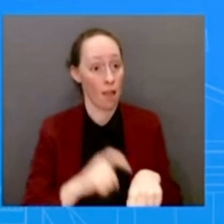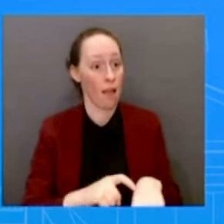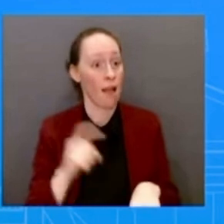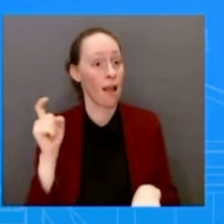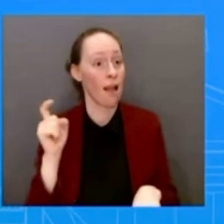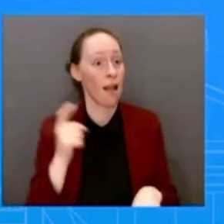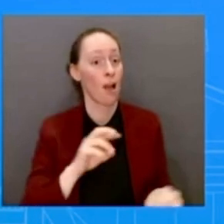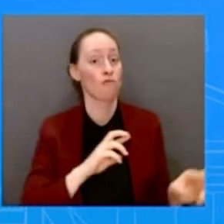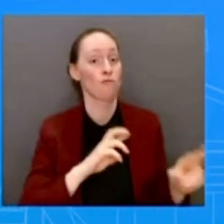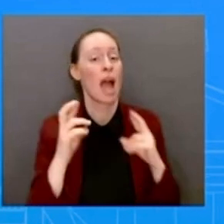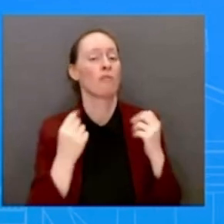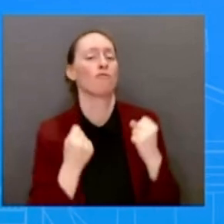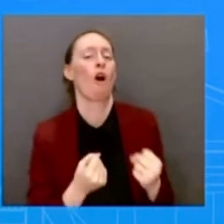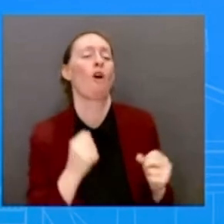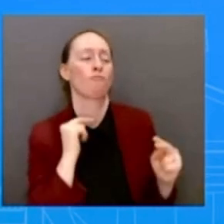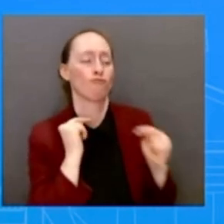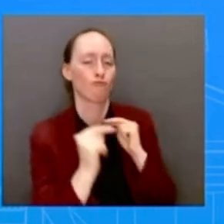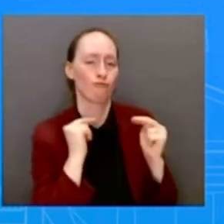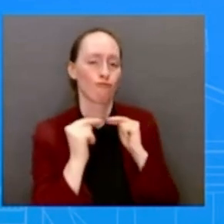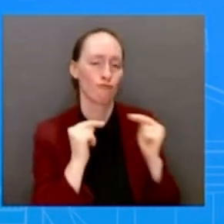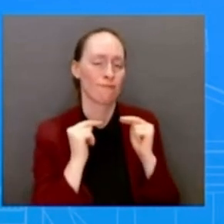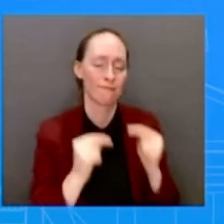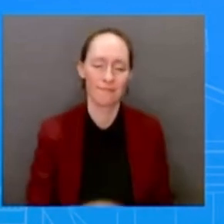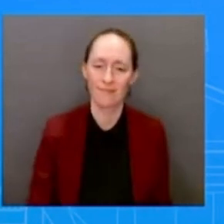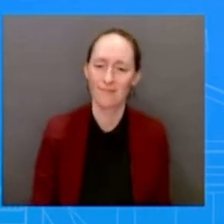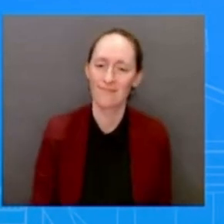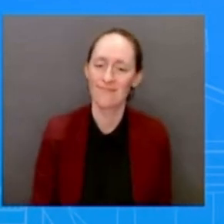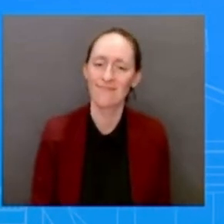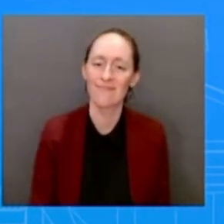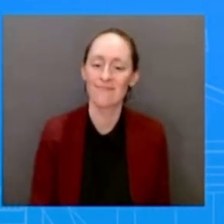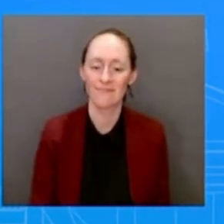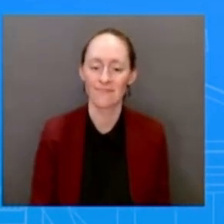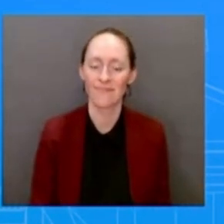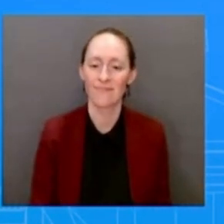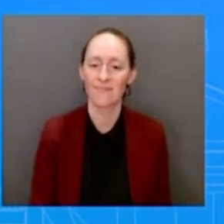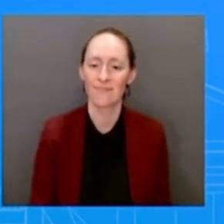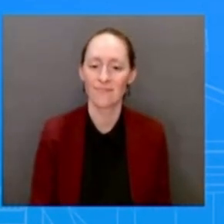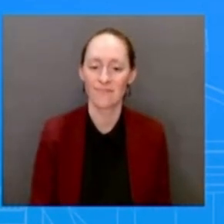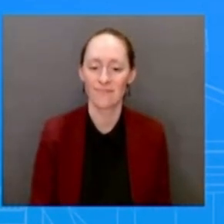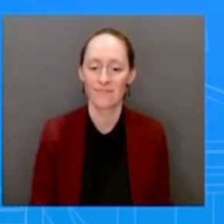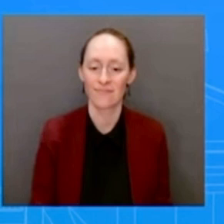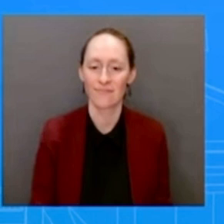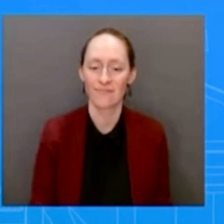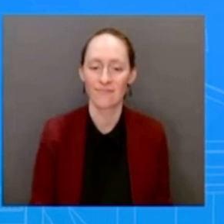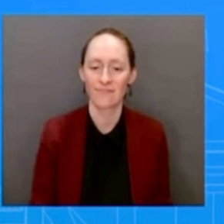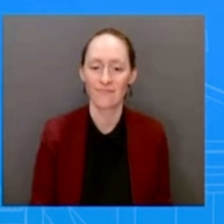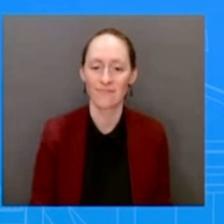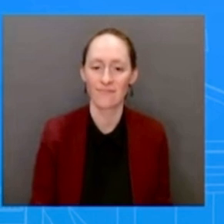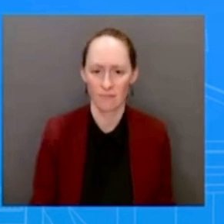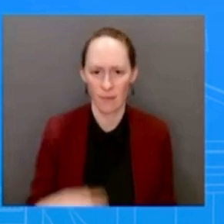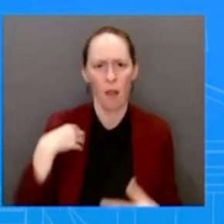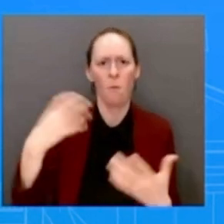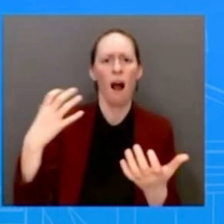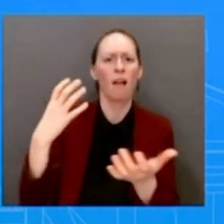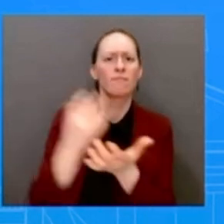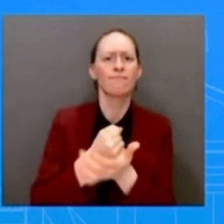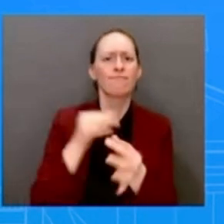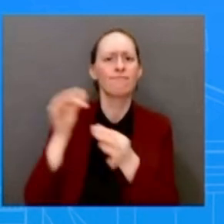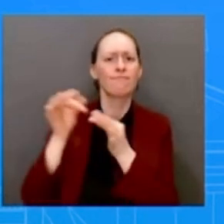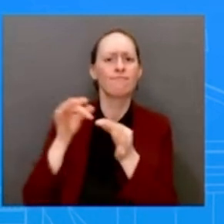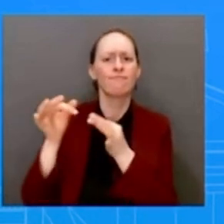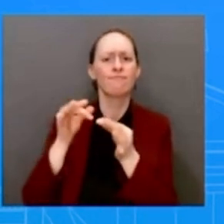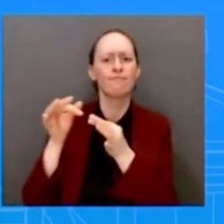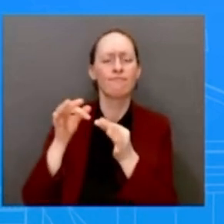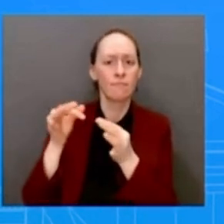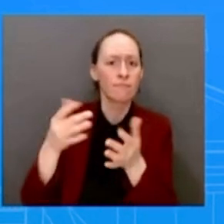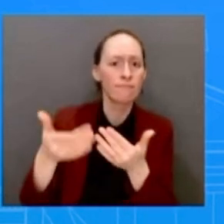before we go to questions, I have a little bit on the week ahead, and I'll lay that out for you. On Sunday, March 5th, the president will travel to Selma, Alabama,